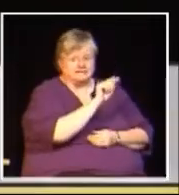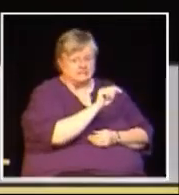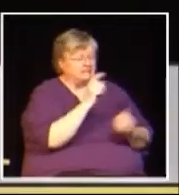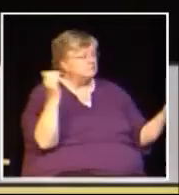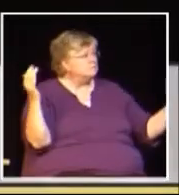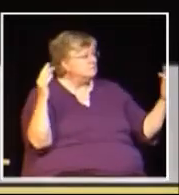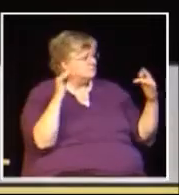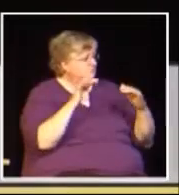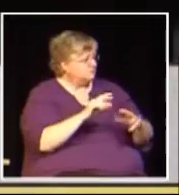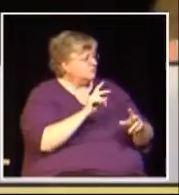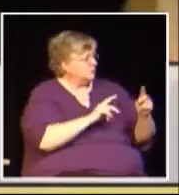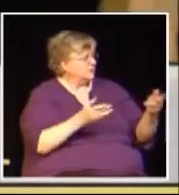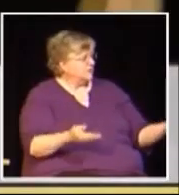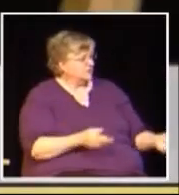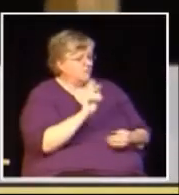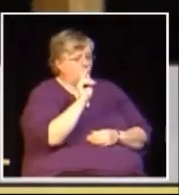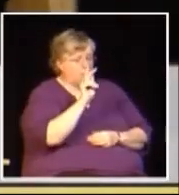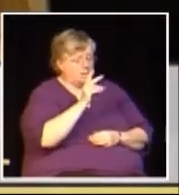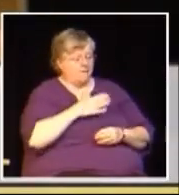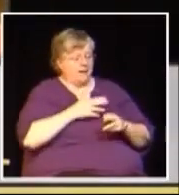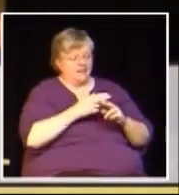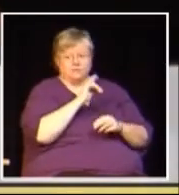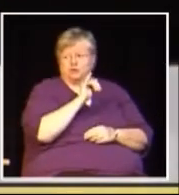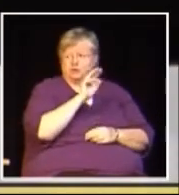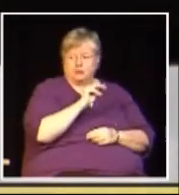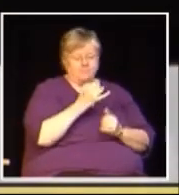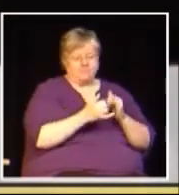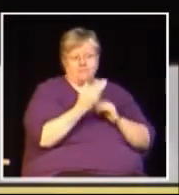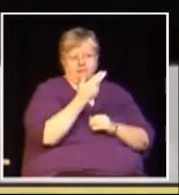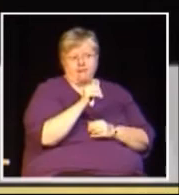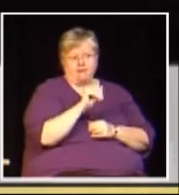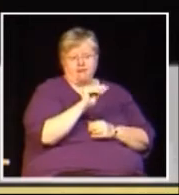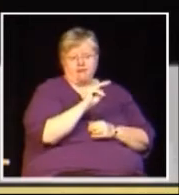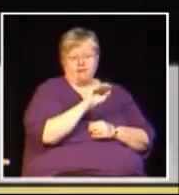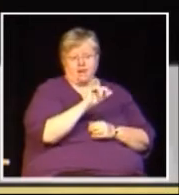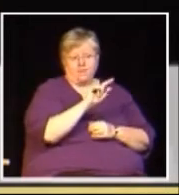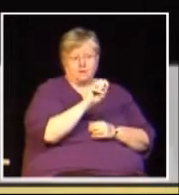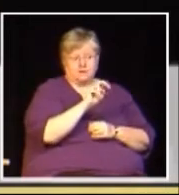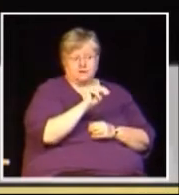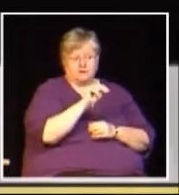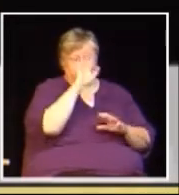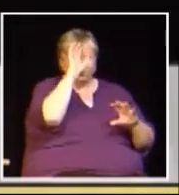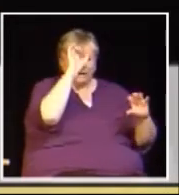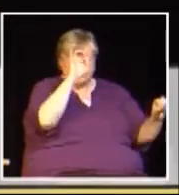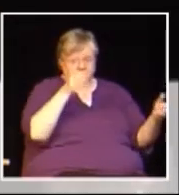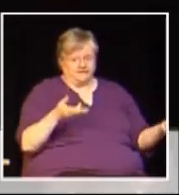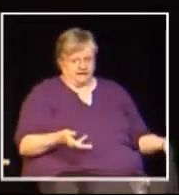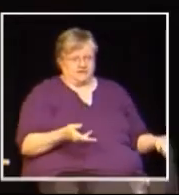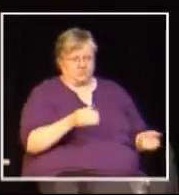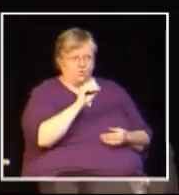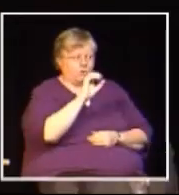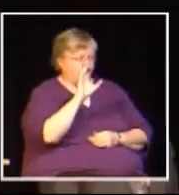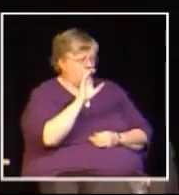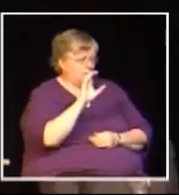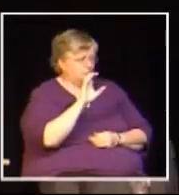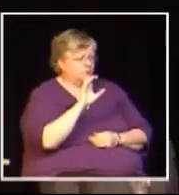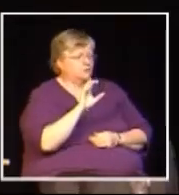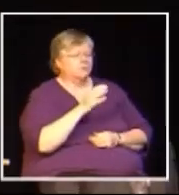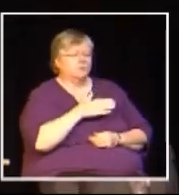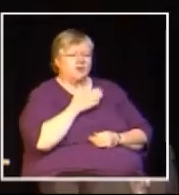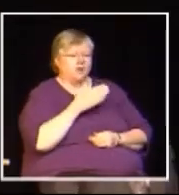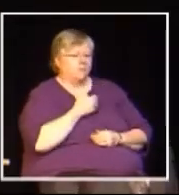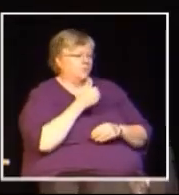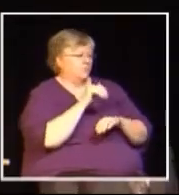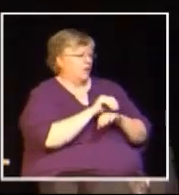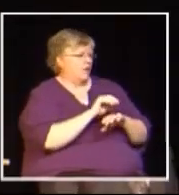Okay, I think we will get started. Can you hear me at the back all right? Not really? Can I have a little bit more volume?